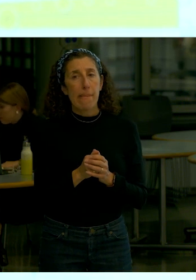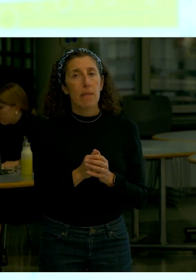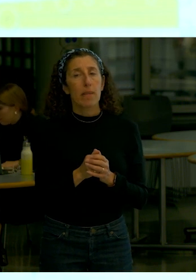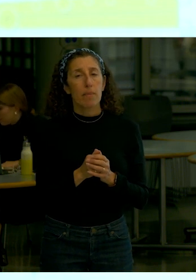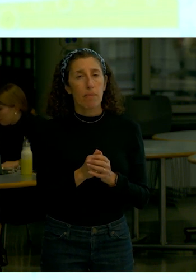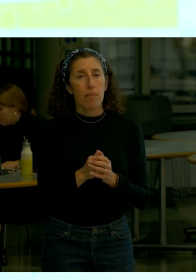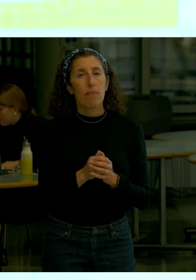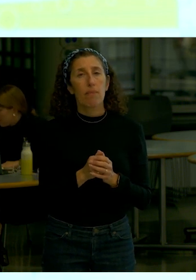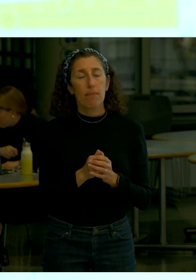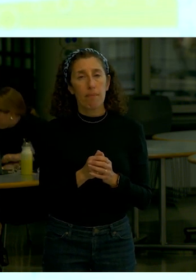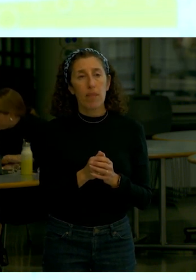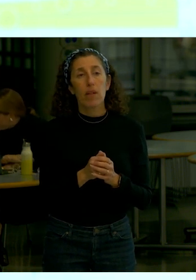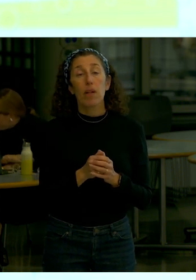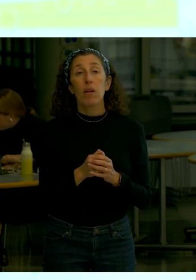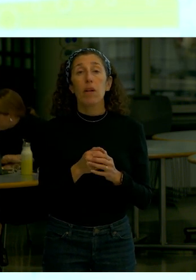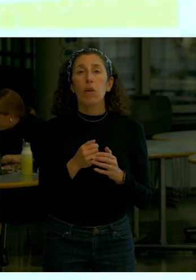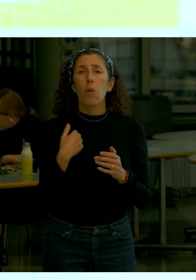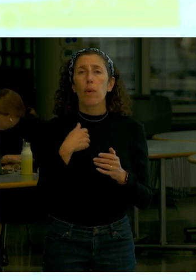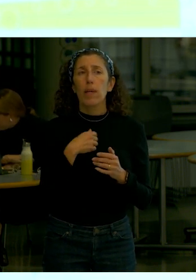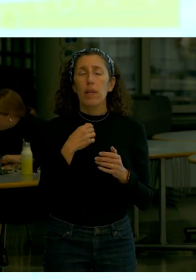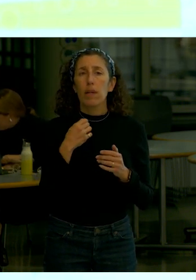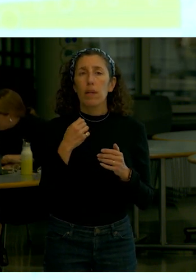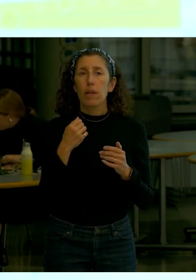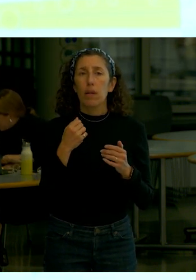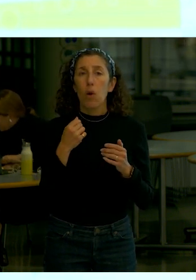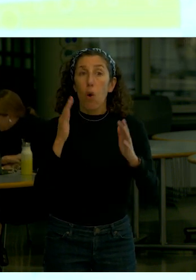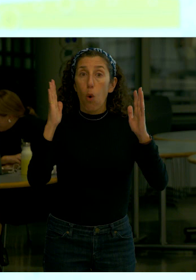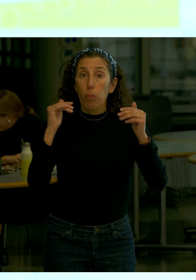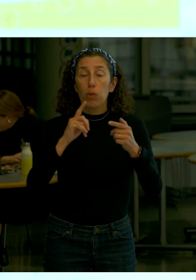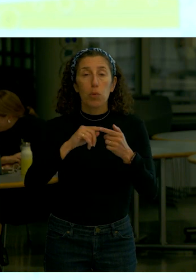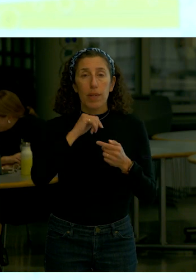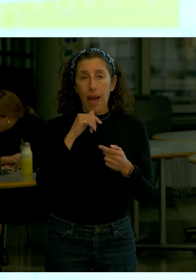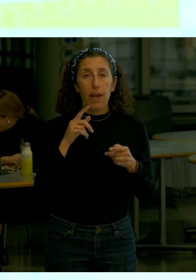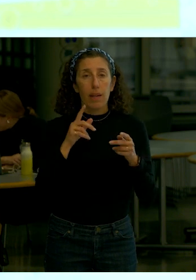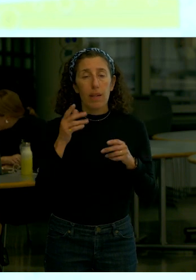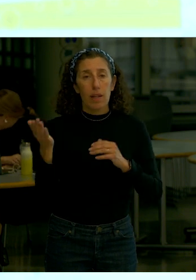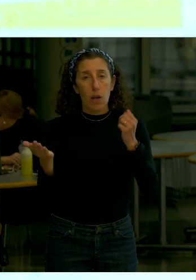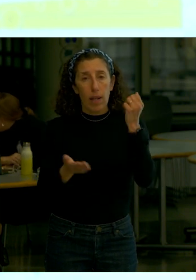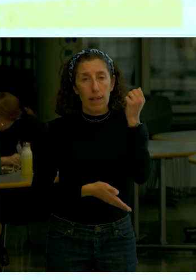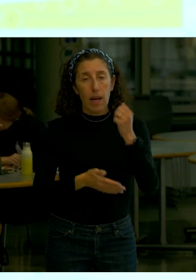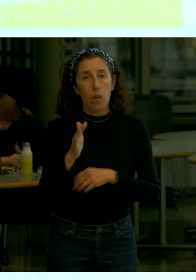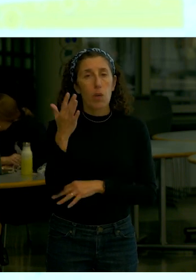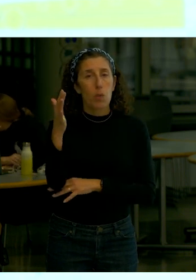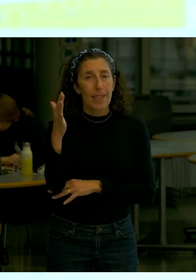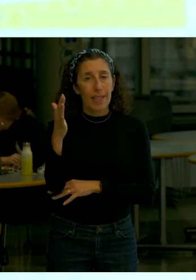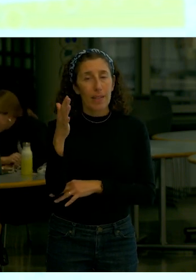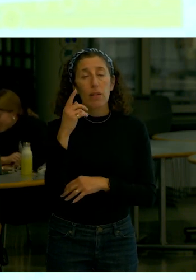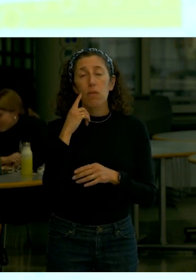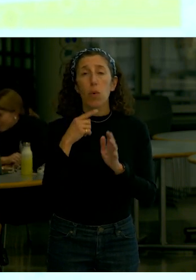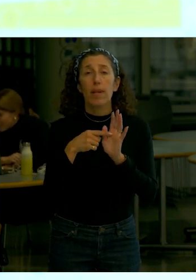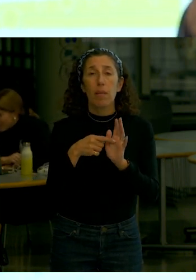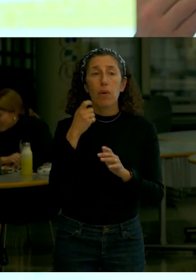memorial I pointed out that we're going to cut down about 14 or 15 of those trees where we have accurate information we're going to present it to you where we